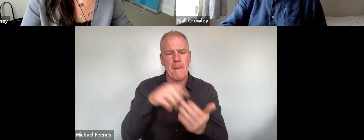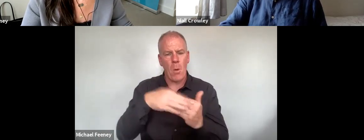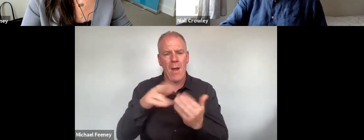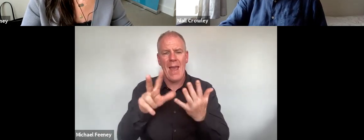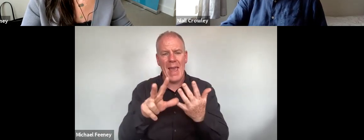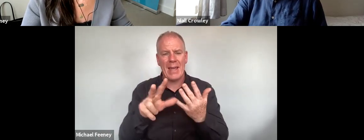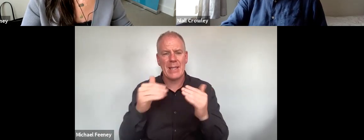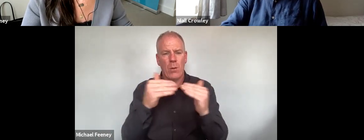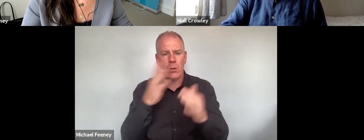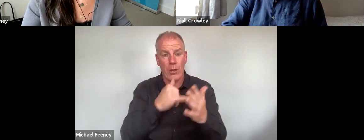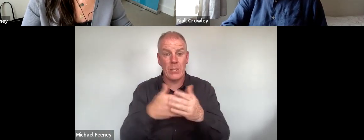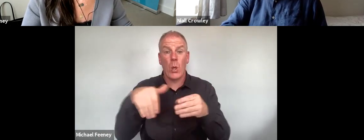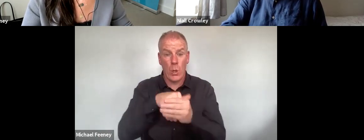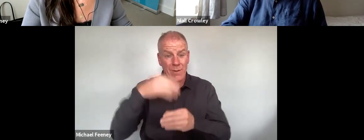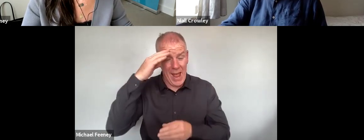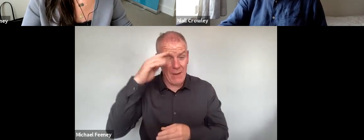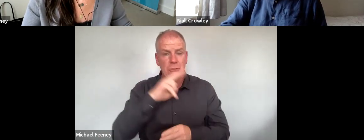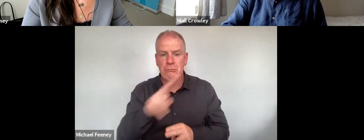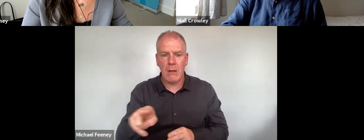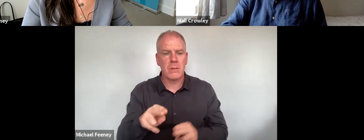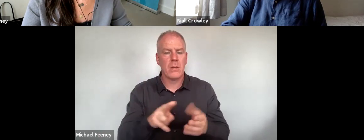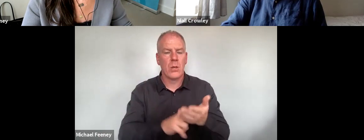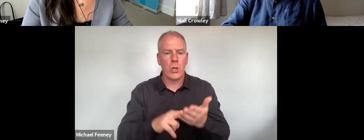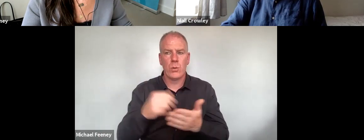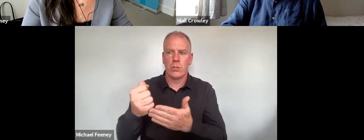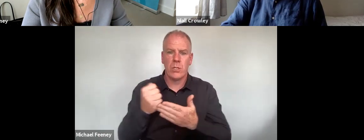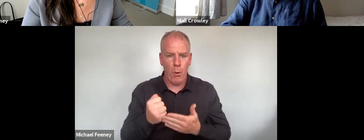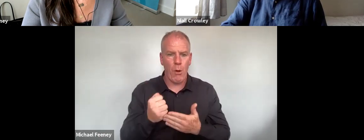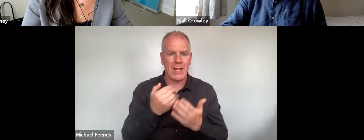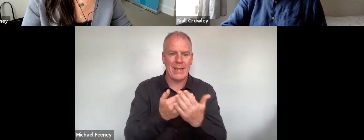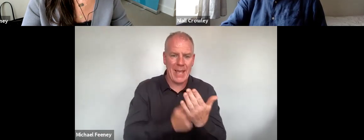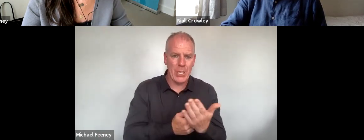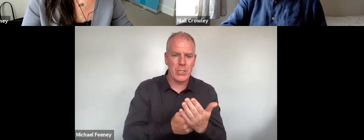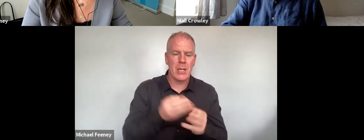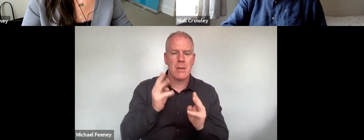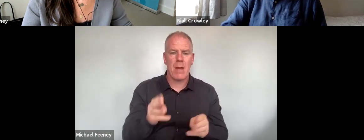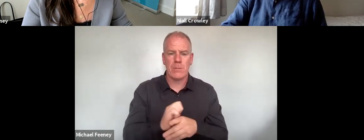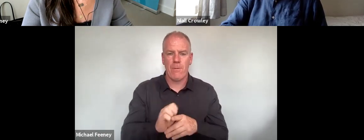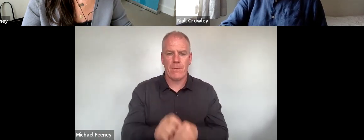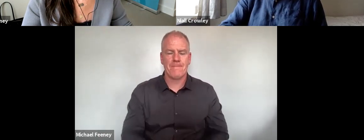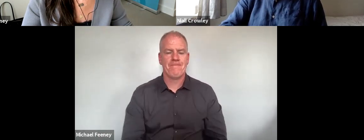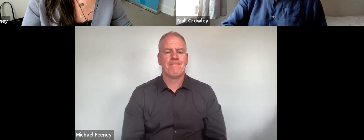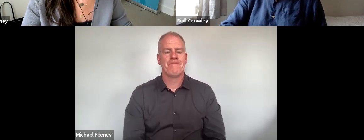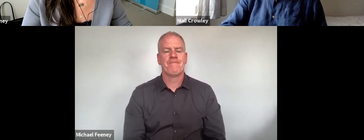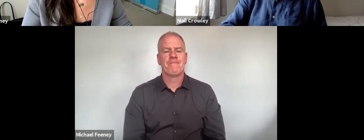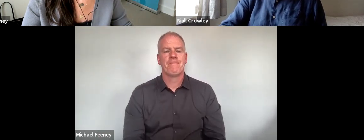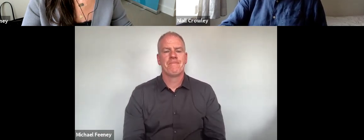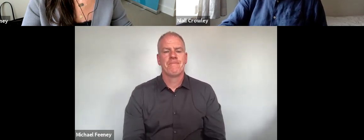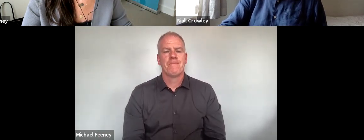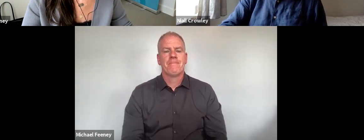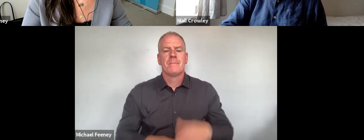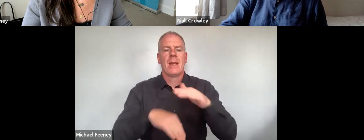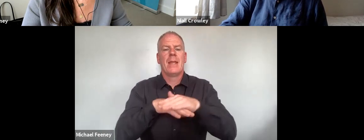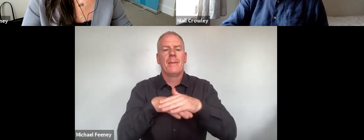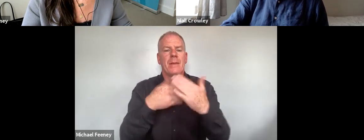equality bodies, including in Ireland, that have not used their support and litigation powers to a significant extent. Limited litigation is